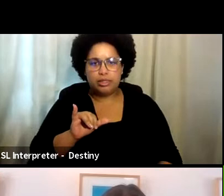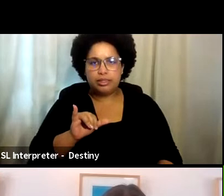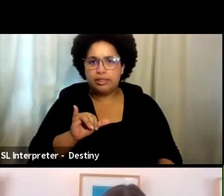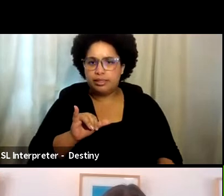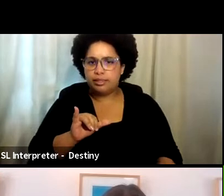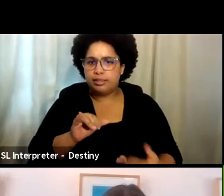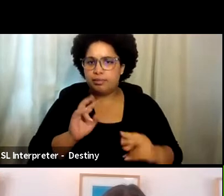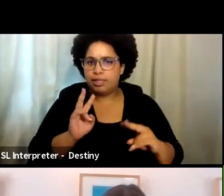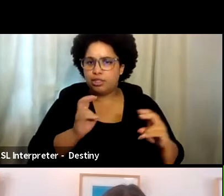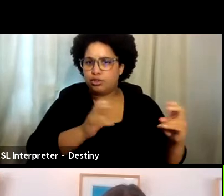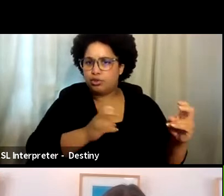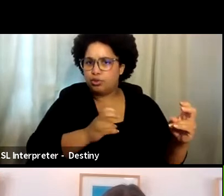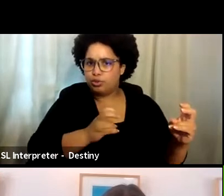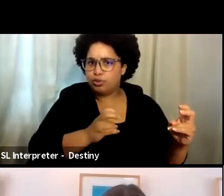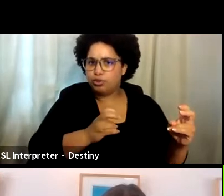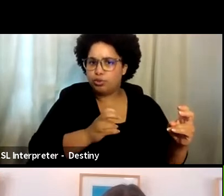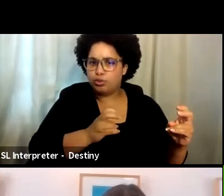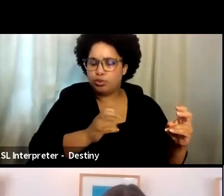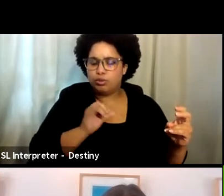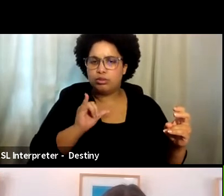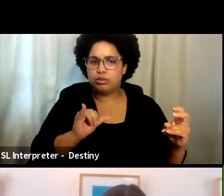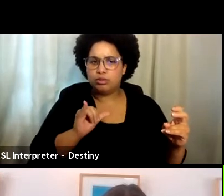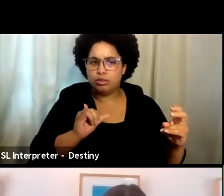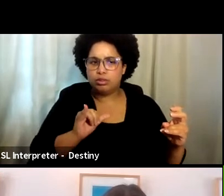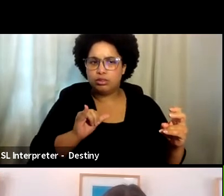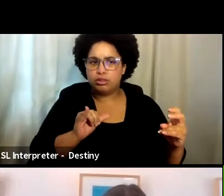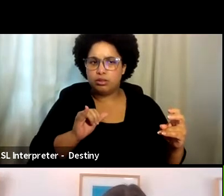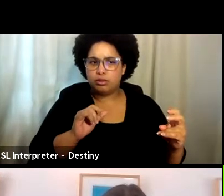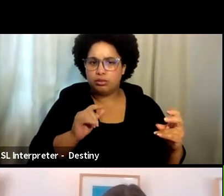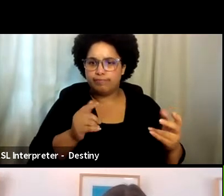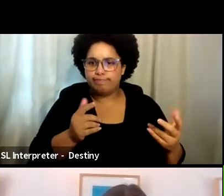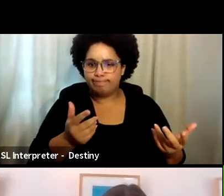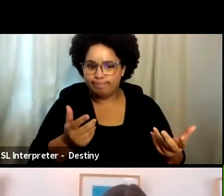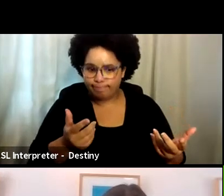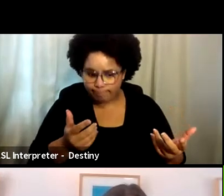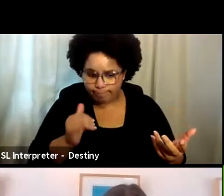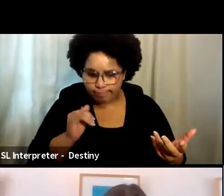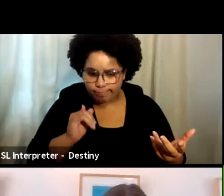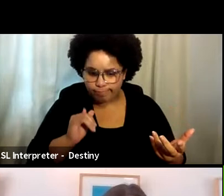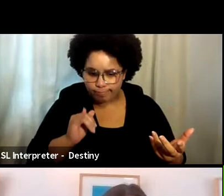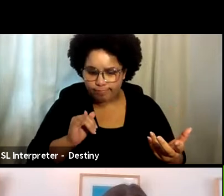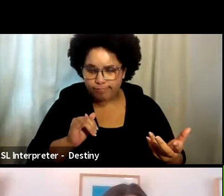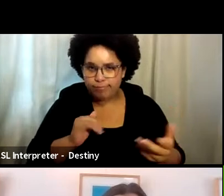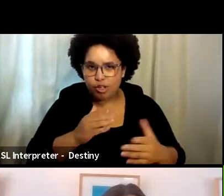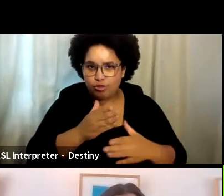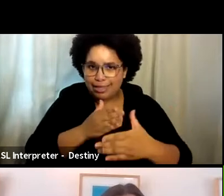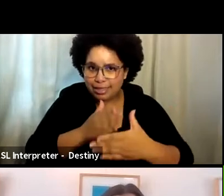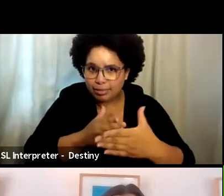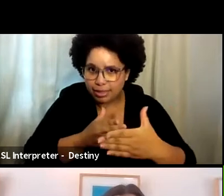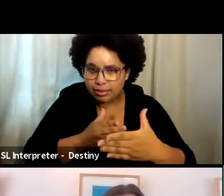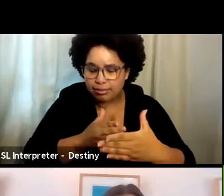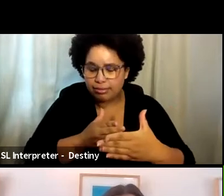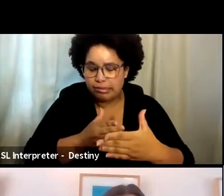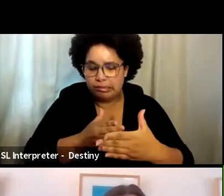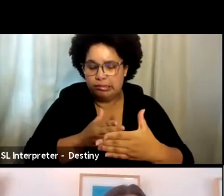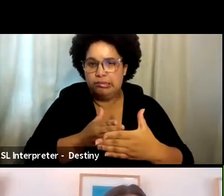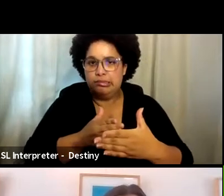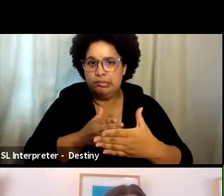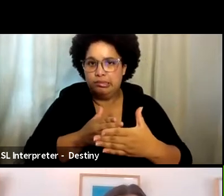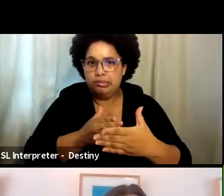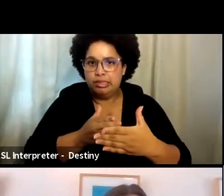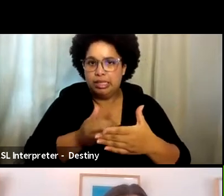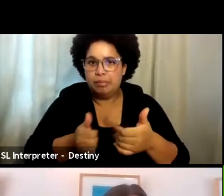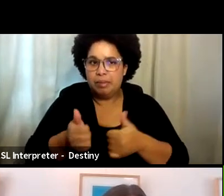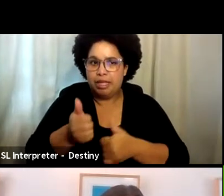had been issues in the past that we sort of had a reckoning with and had a reckoning of harassment. And the the